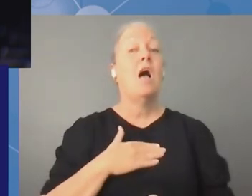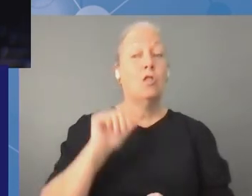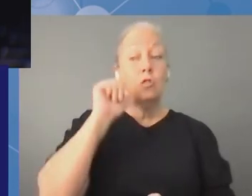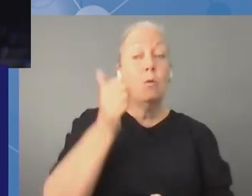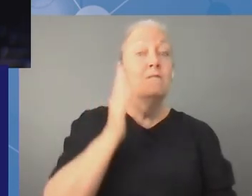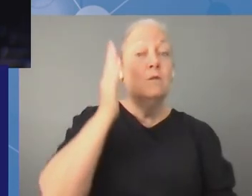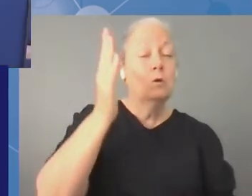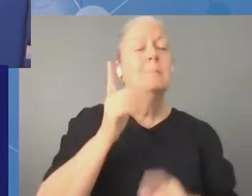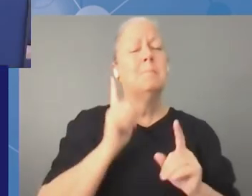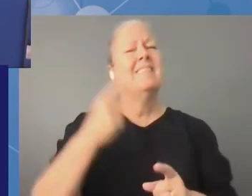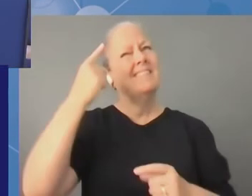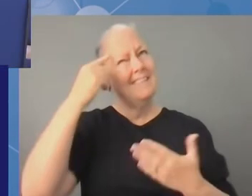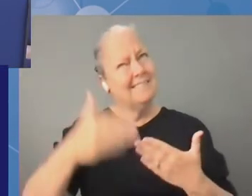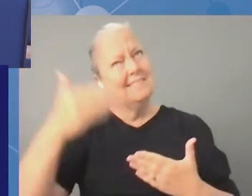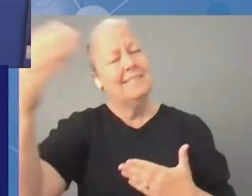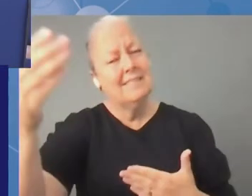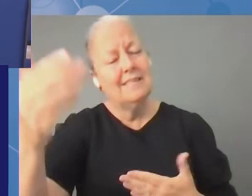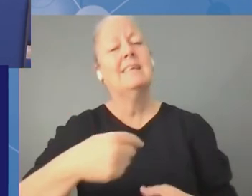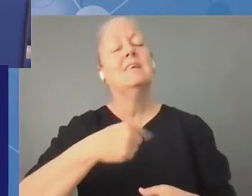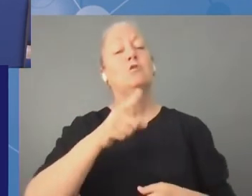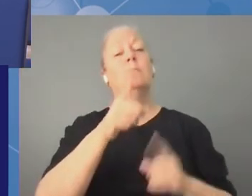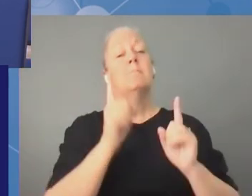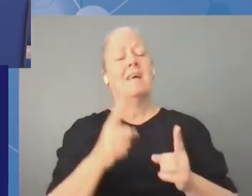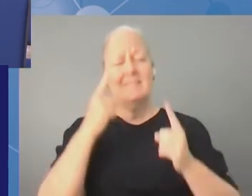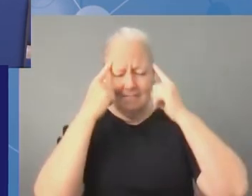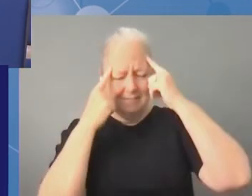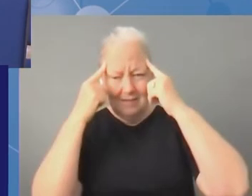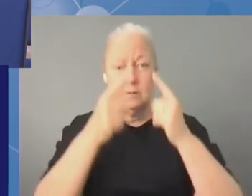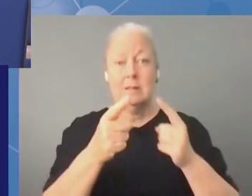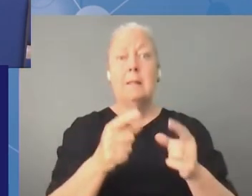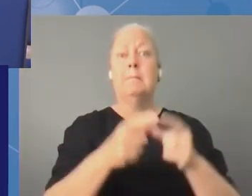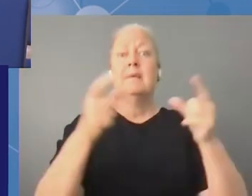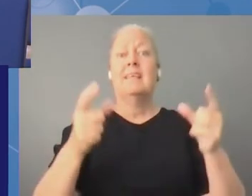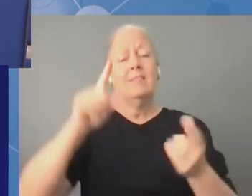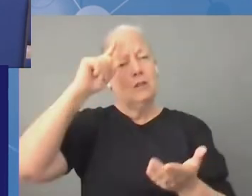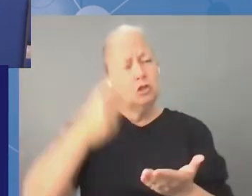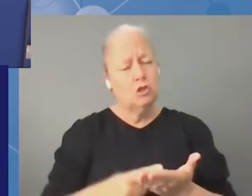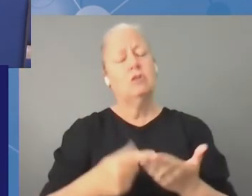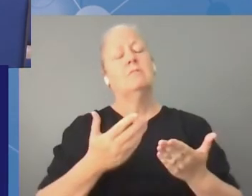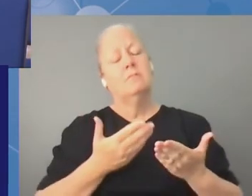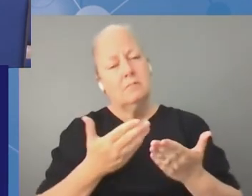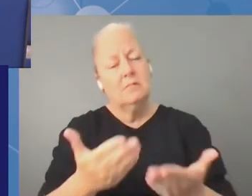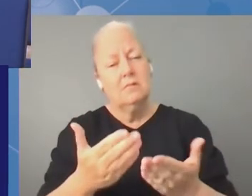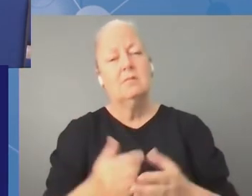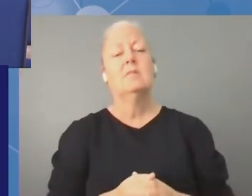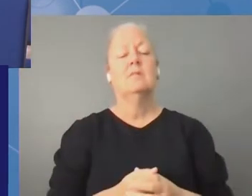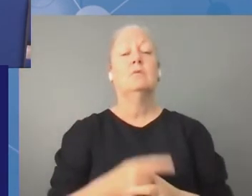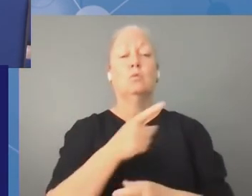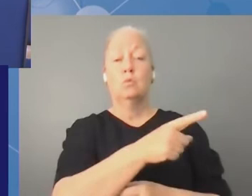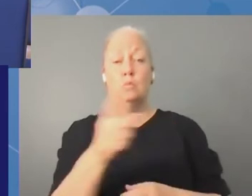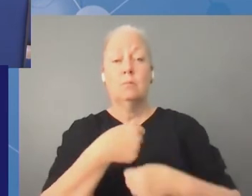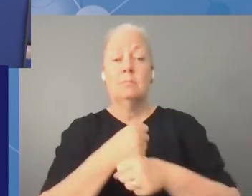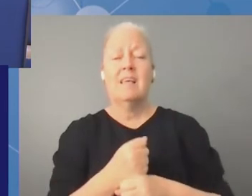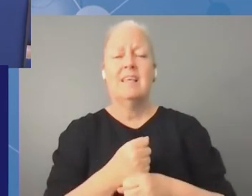considerate and involved in making big decision process open question to you decision makers what